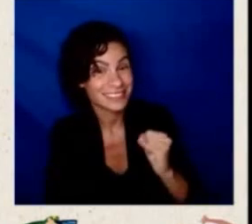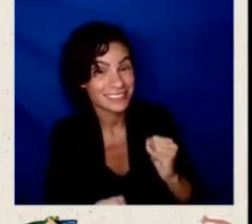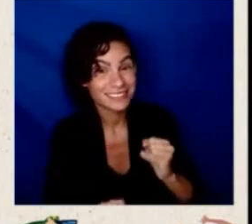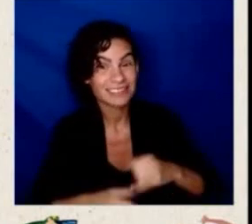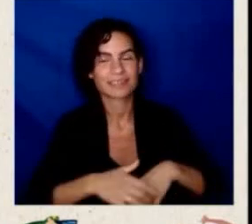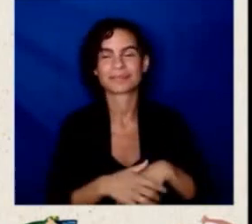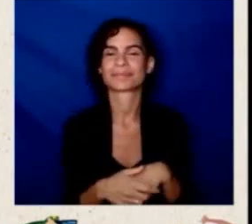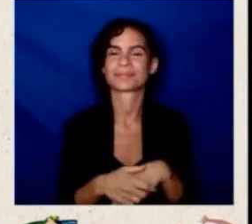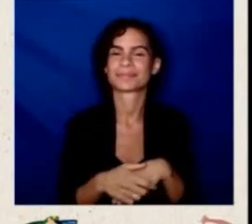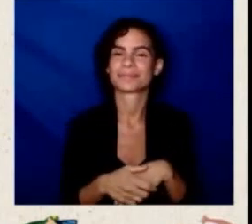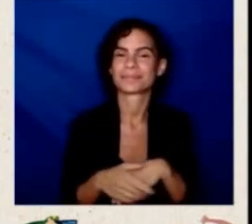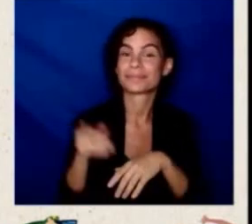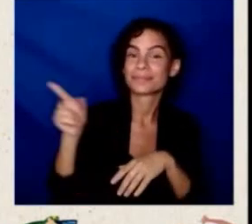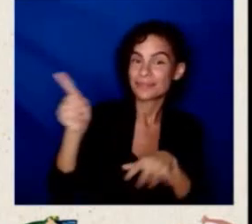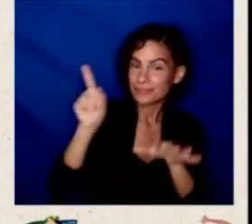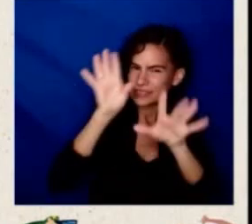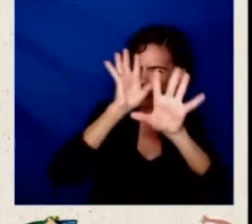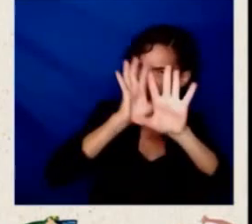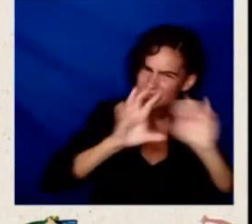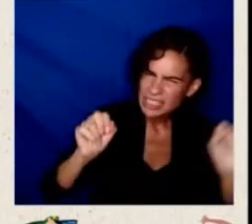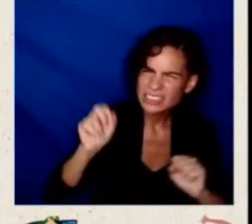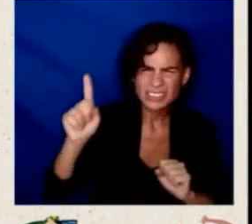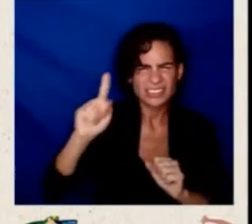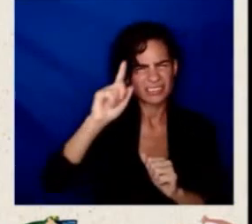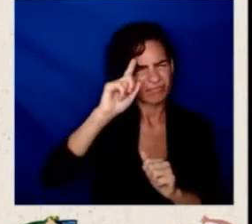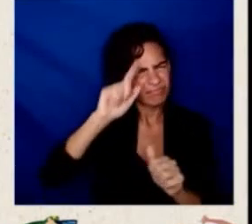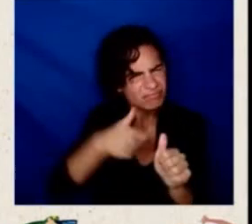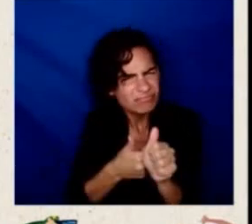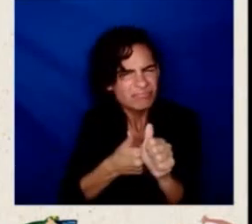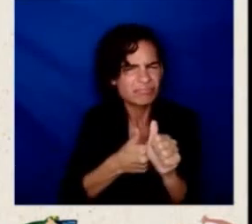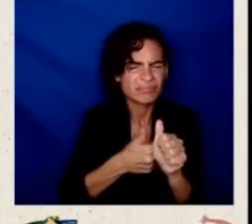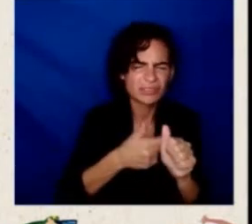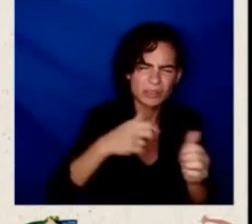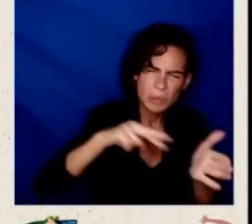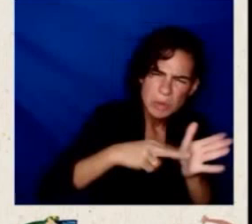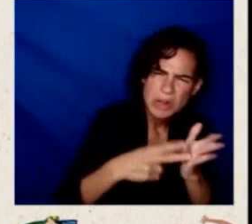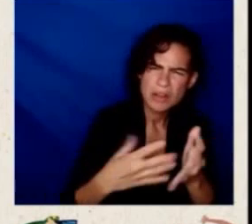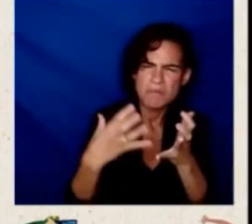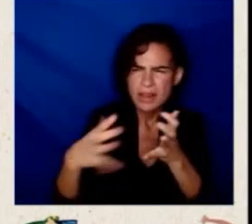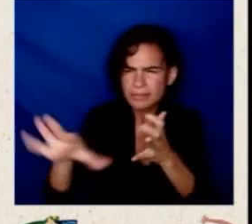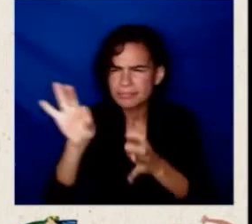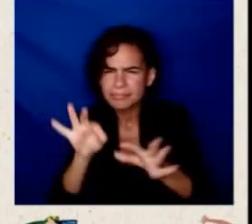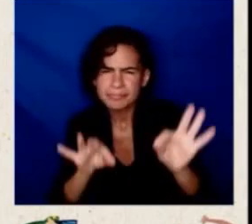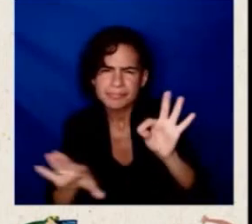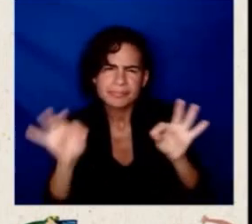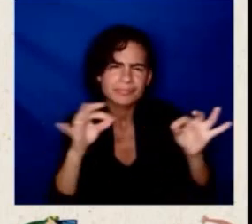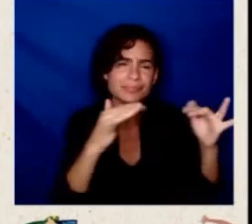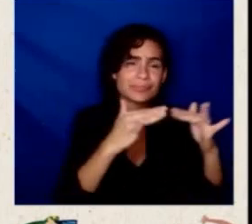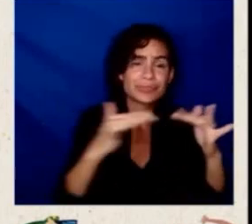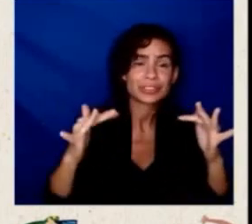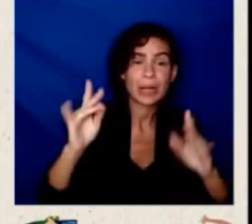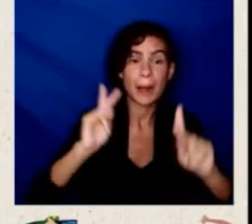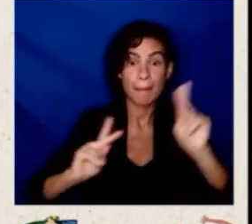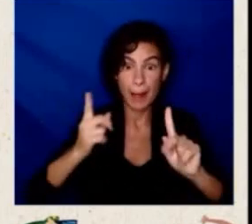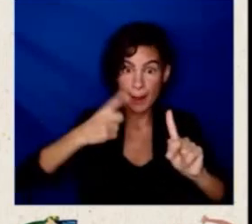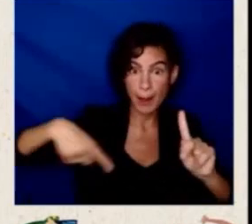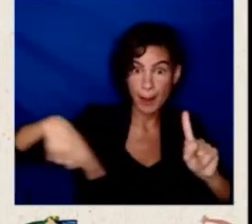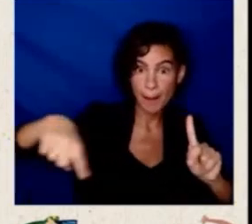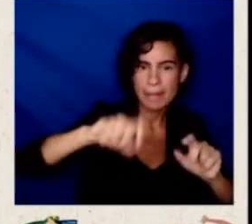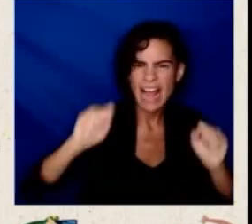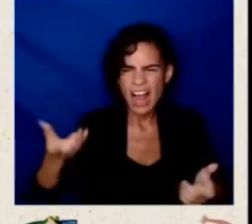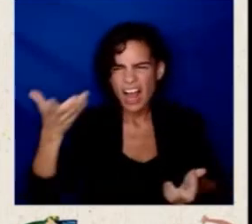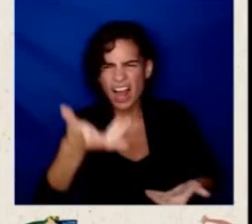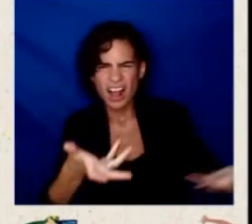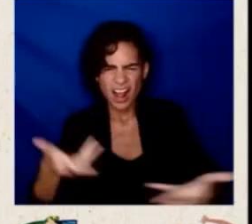make sure the Cabinet reflects the diversity of our country so we have unique perspectives and different backgrounds as we make decisions for, in my case, the students